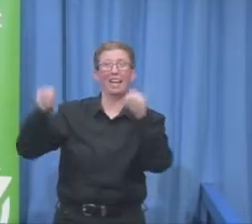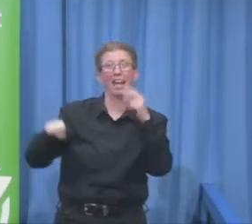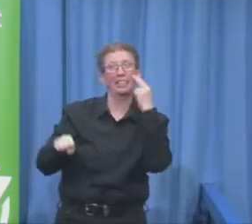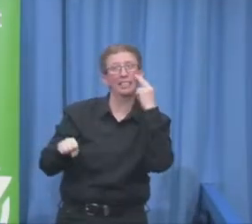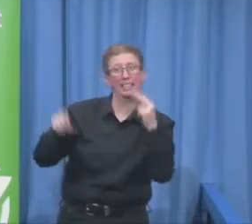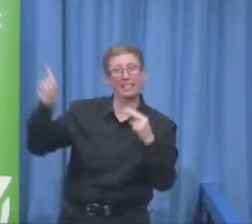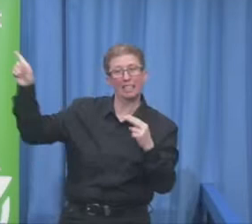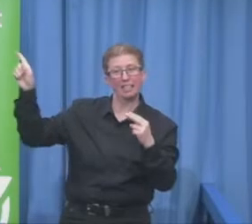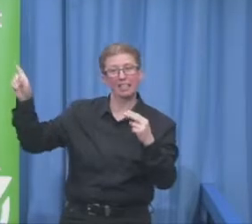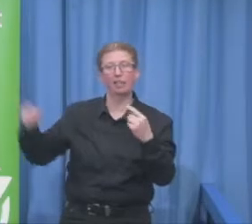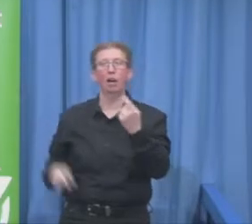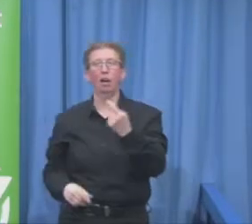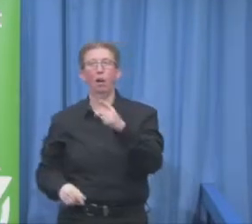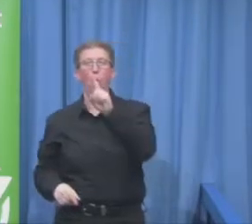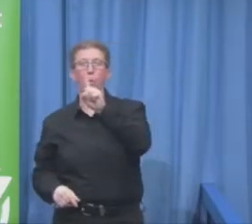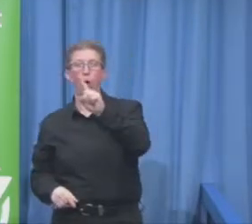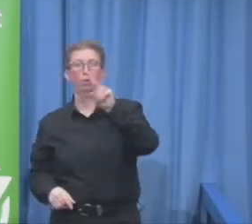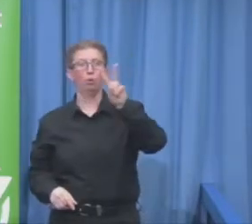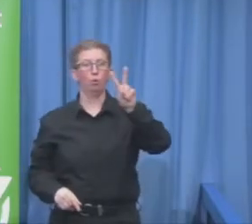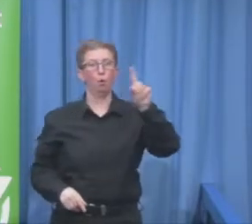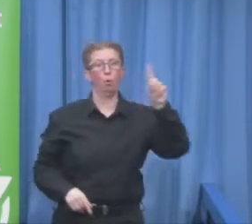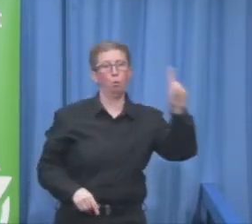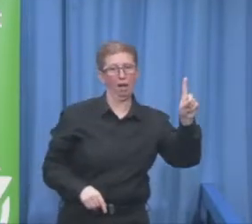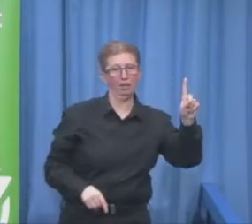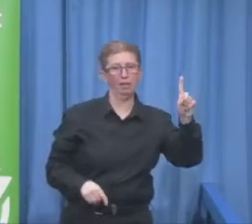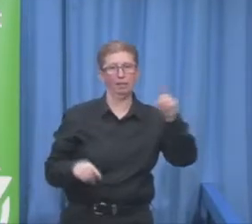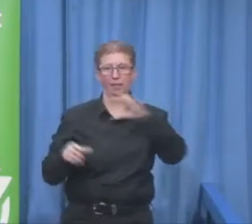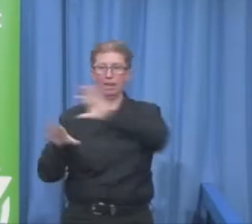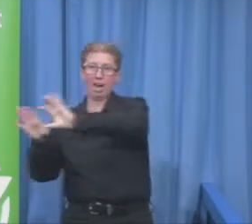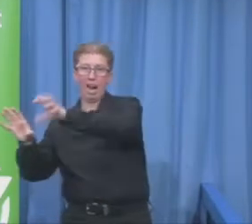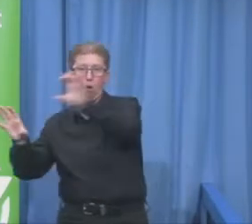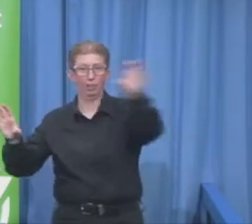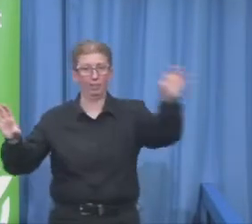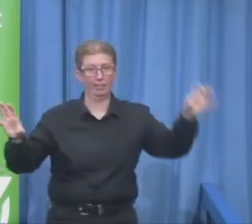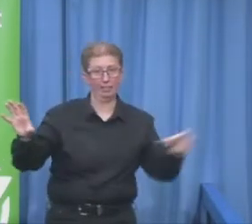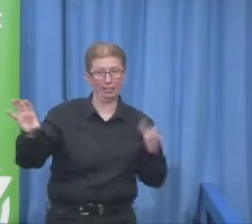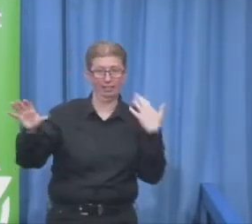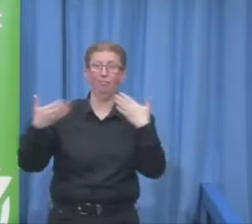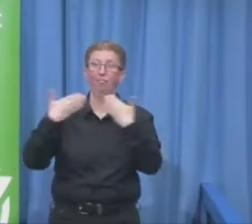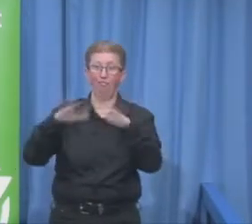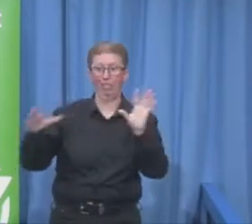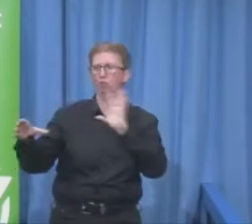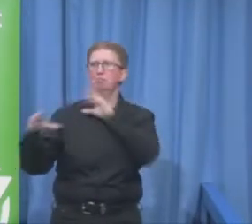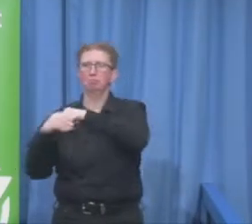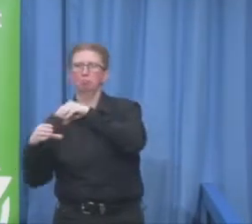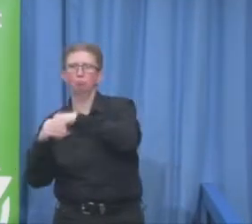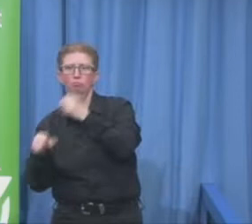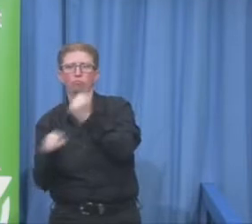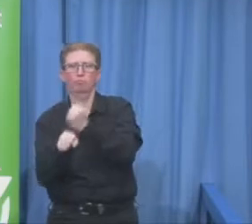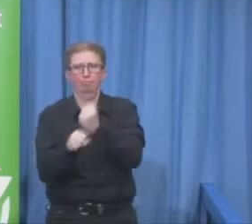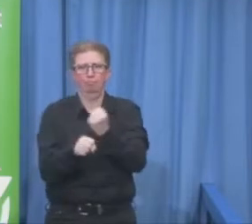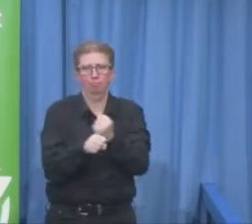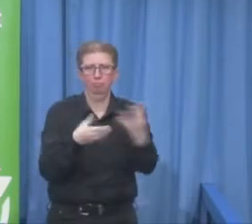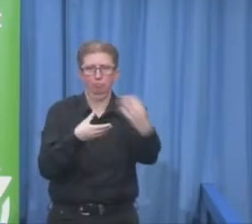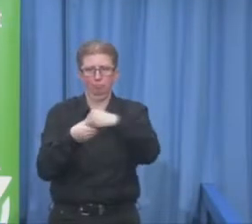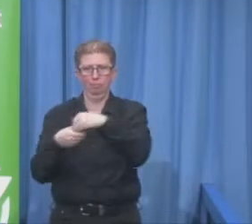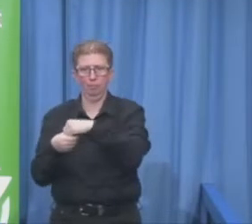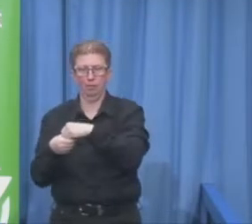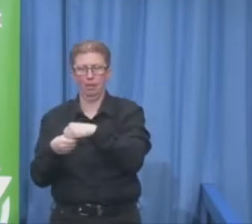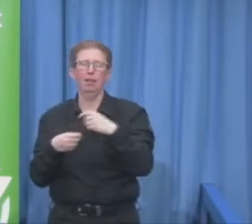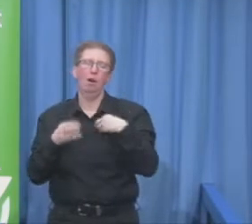and we as every year we hope to increase for the next years to reach even more.